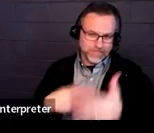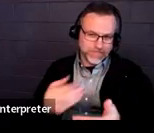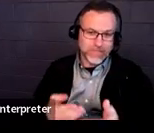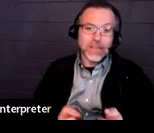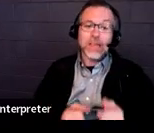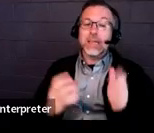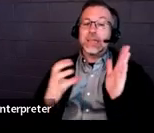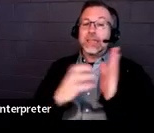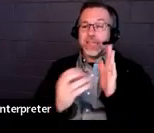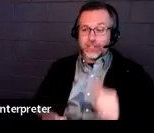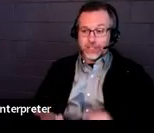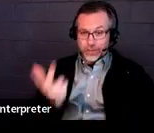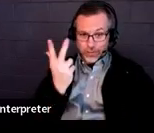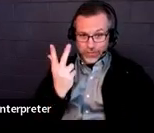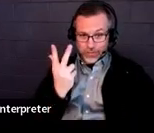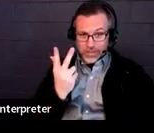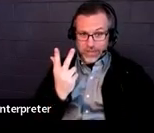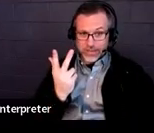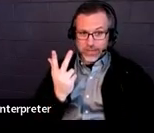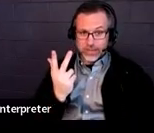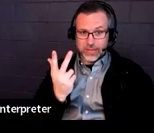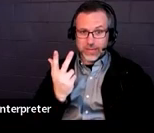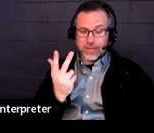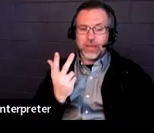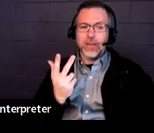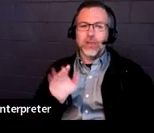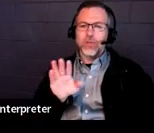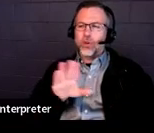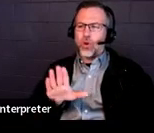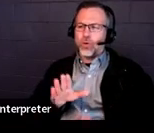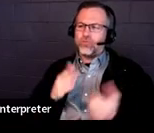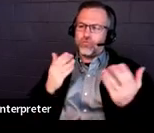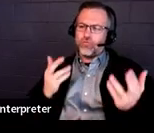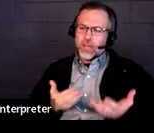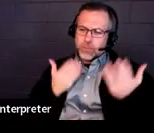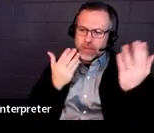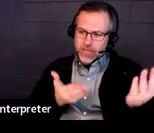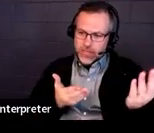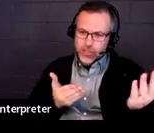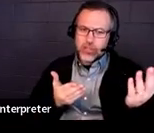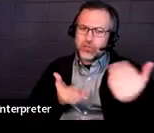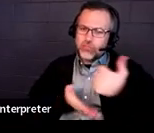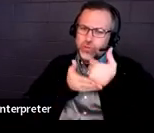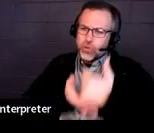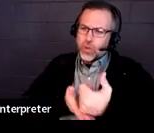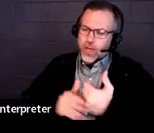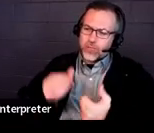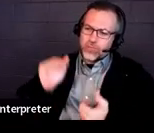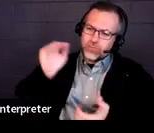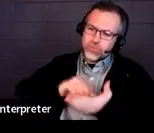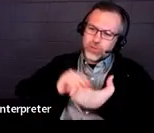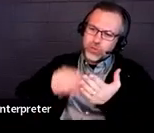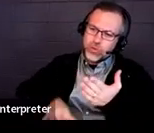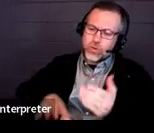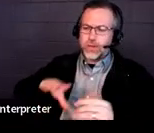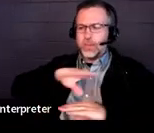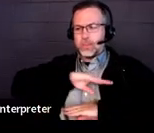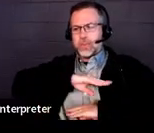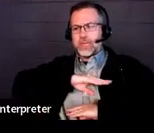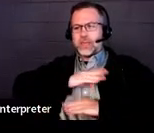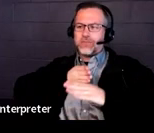then section three, we get into the recommendations to assist the child in meeting post-secondary goals.